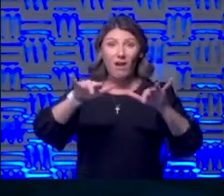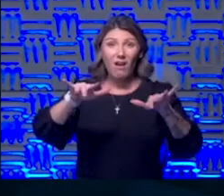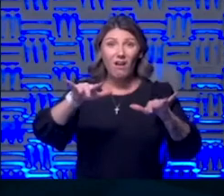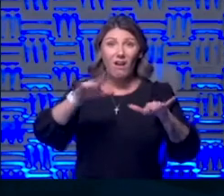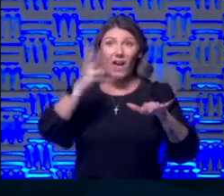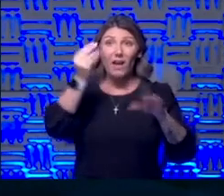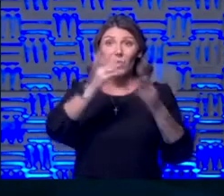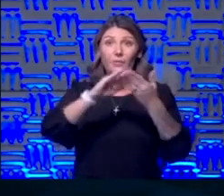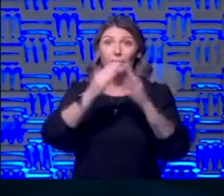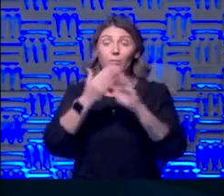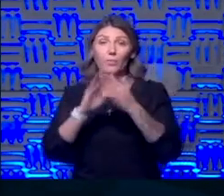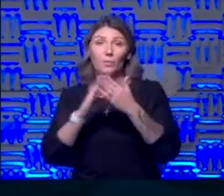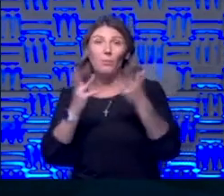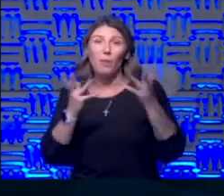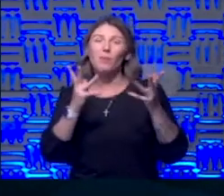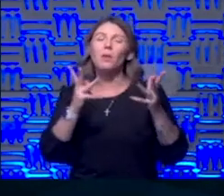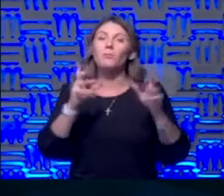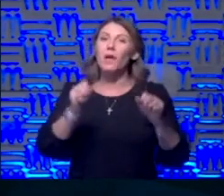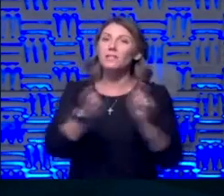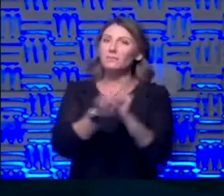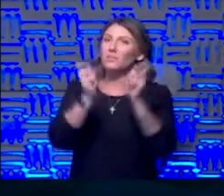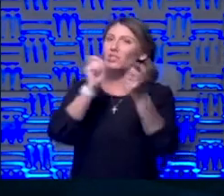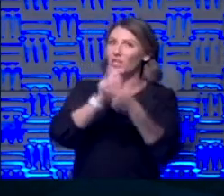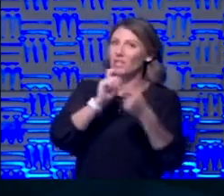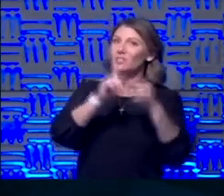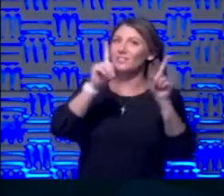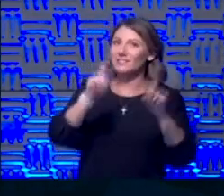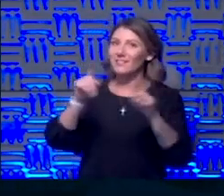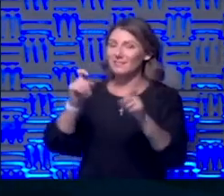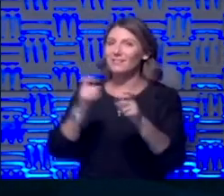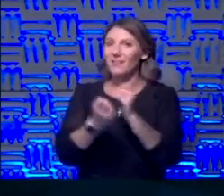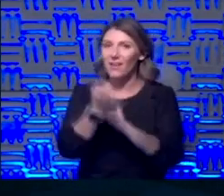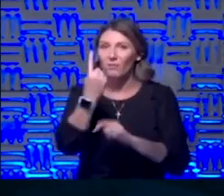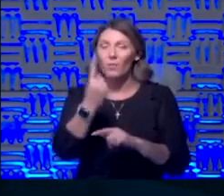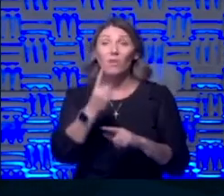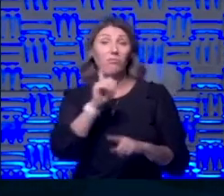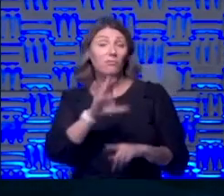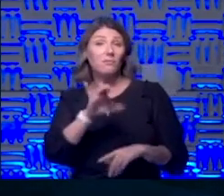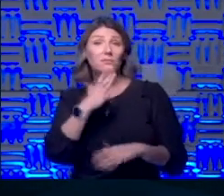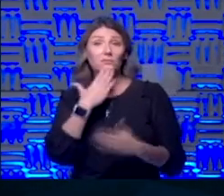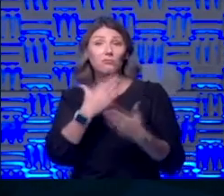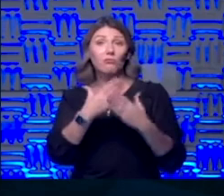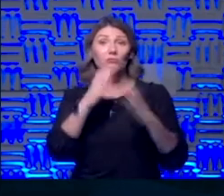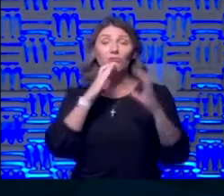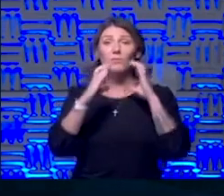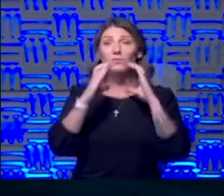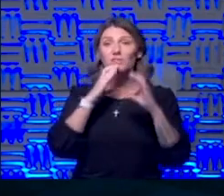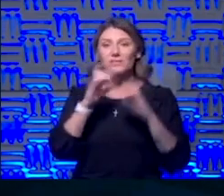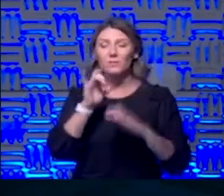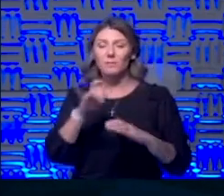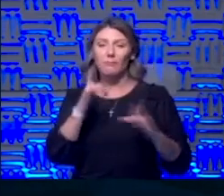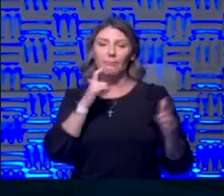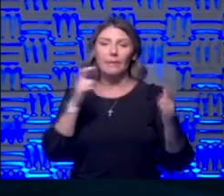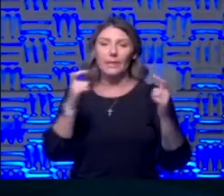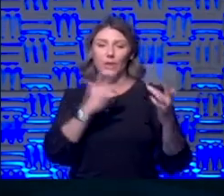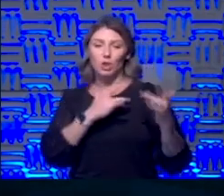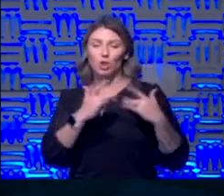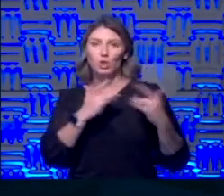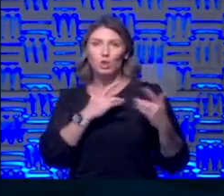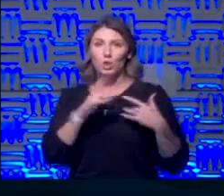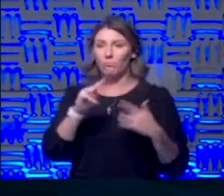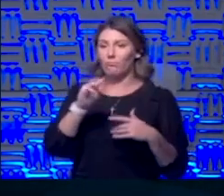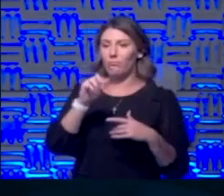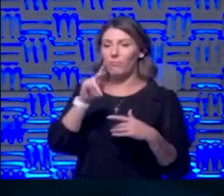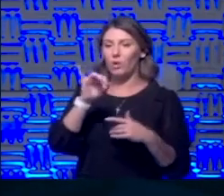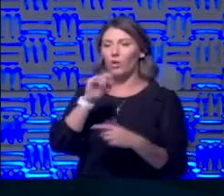the table of something we might potentially do but i think that's a good conversation to bring up because that was a big concern at marilac was that